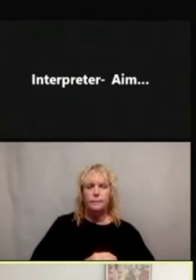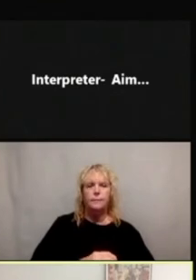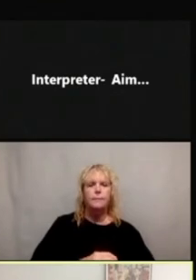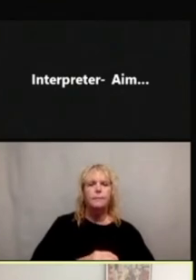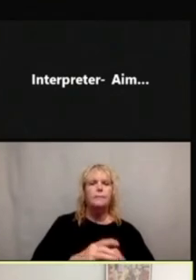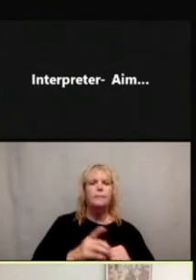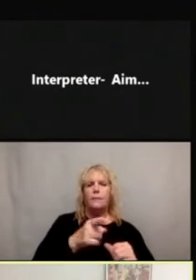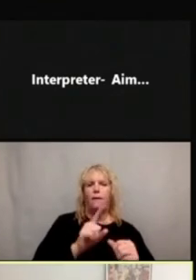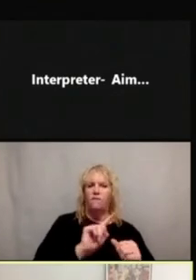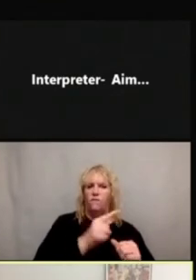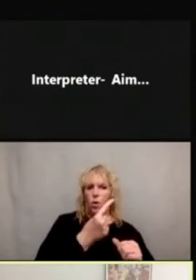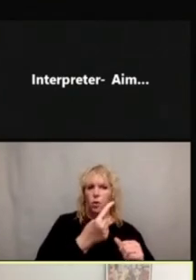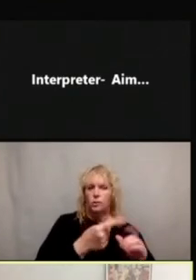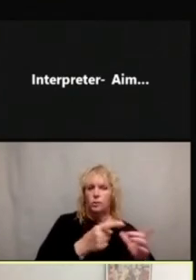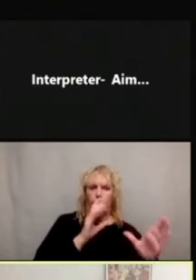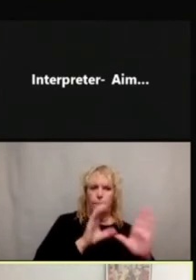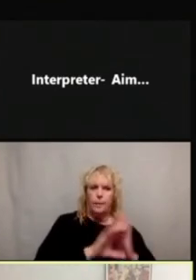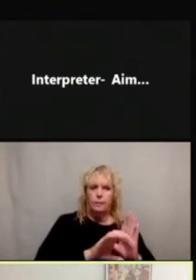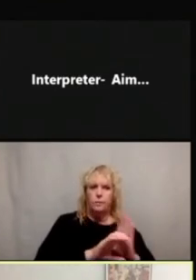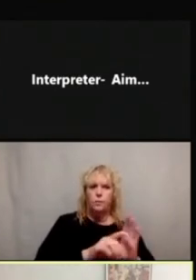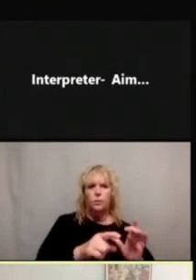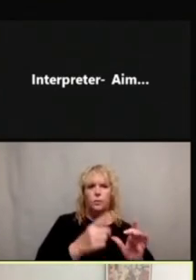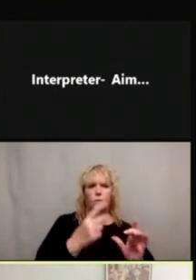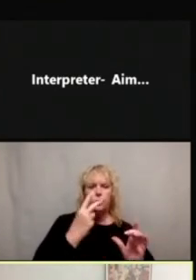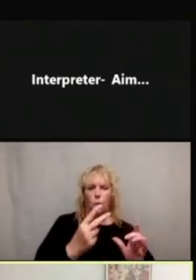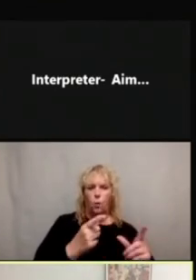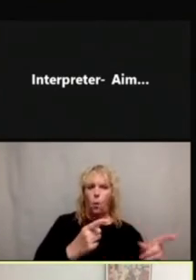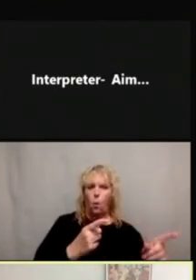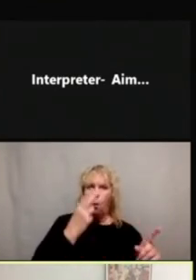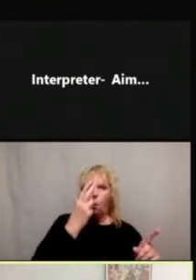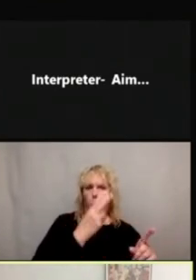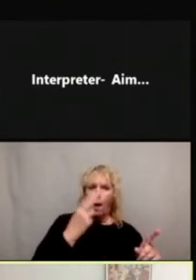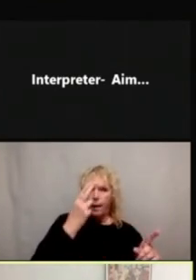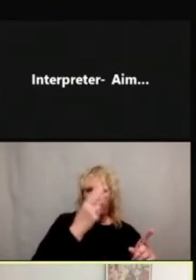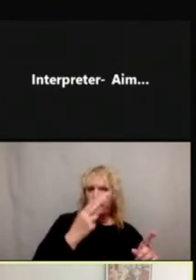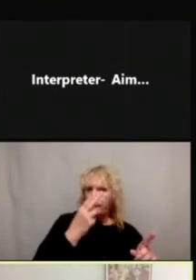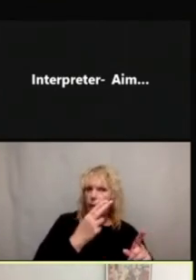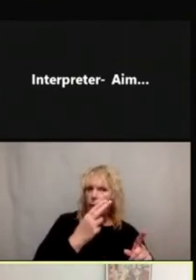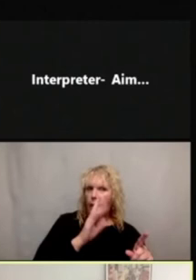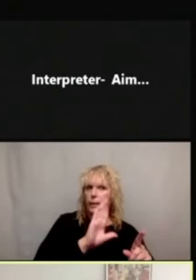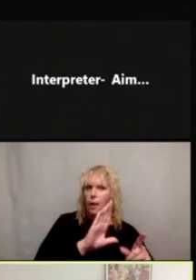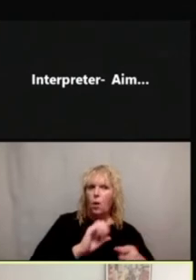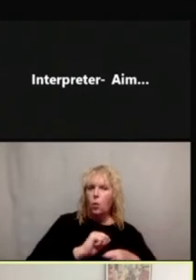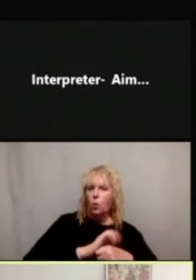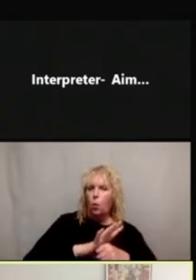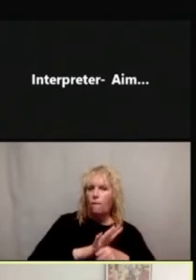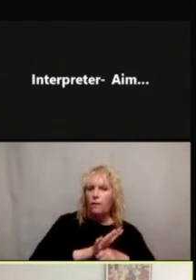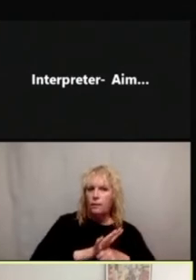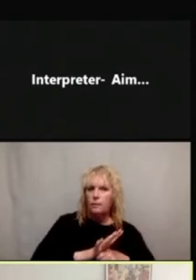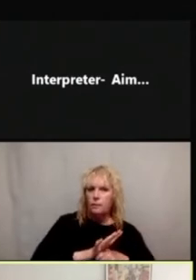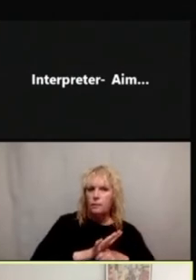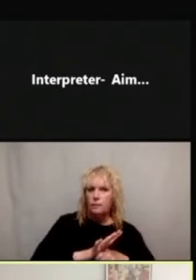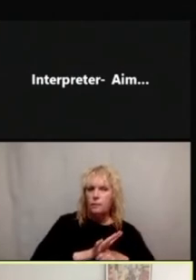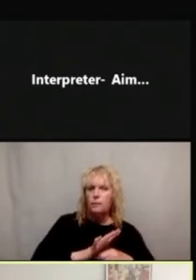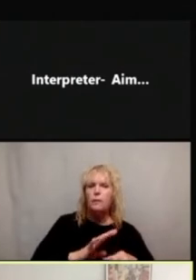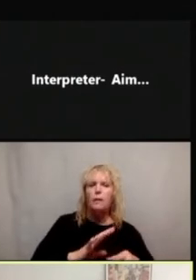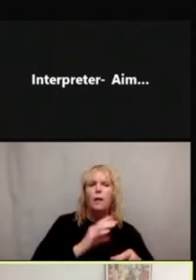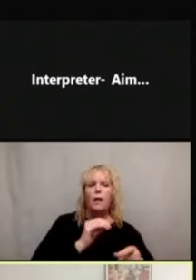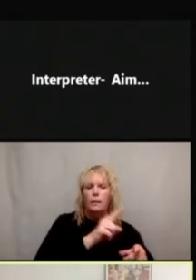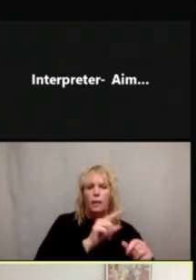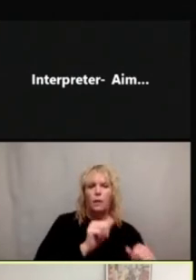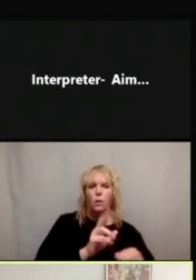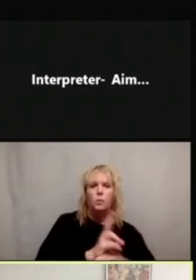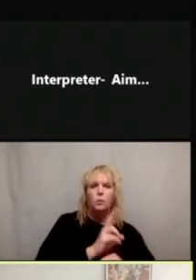we have Hawaii COVID-19 initiative and so they've used Hawaiian patterned